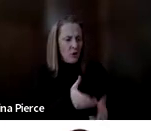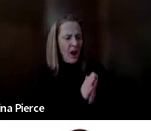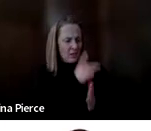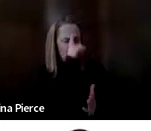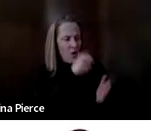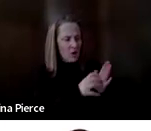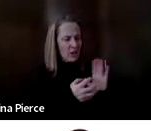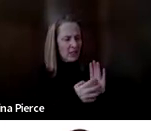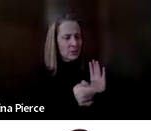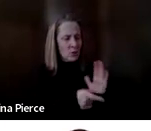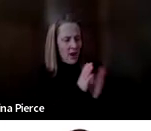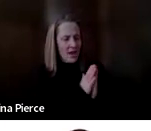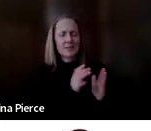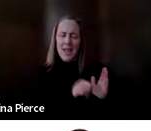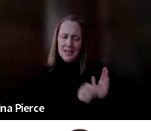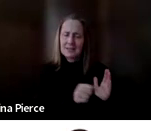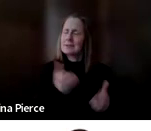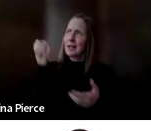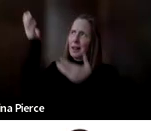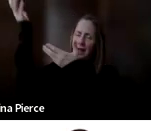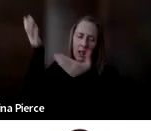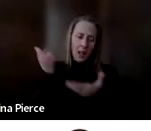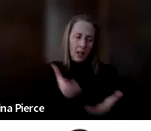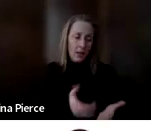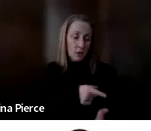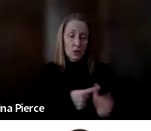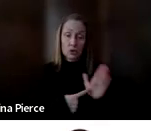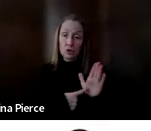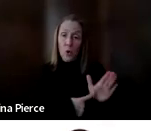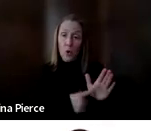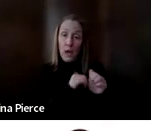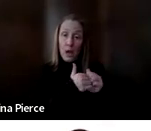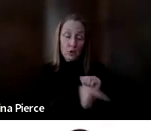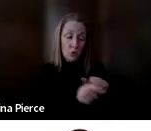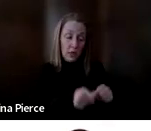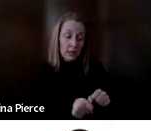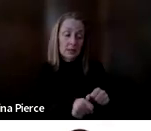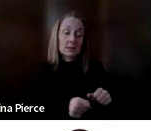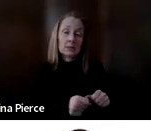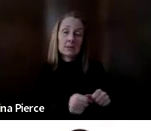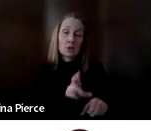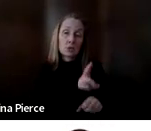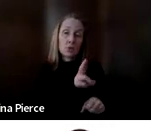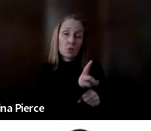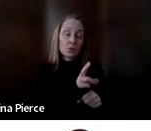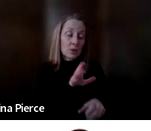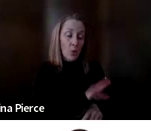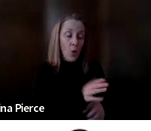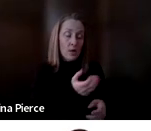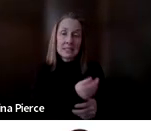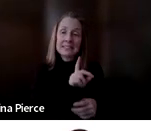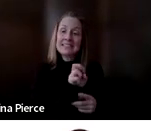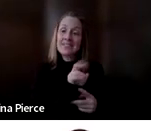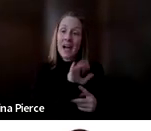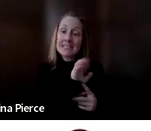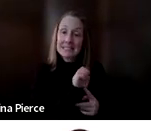down. So you're inviting them to use the device. You're showing them how you could talk about cookies on the device, but you're not necessarily making it a requirement. It's not a demand